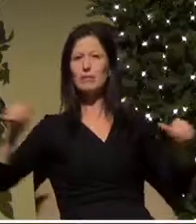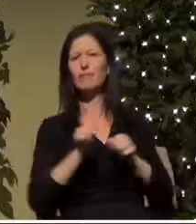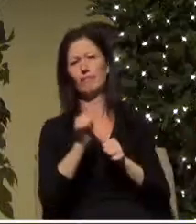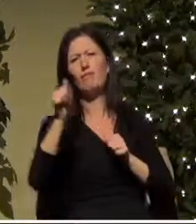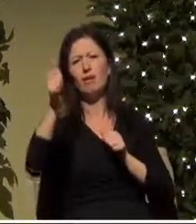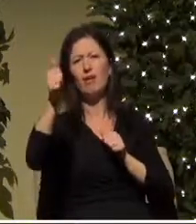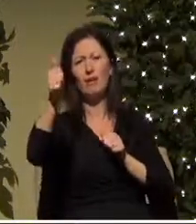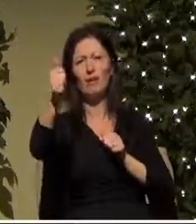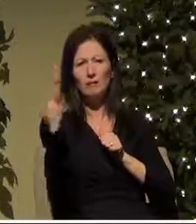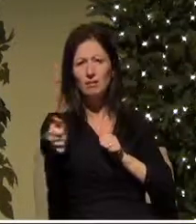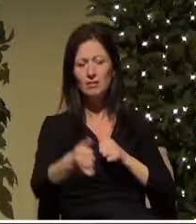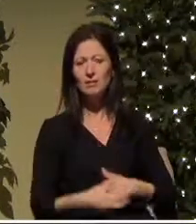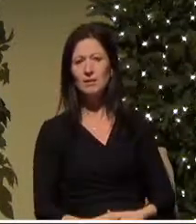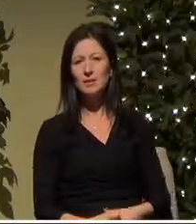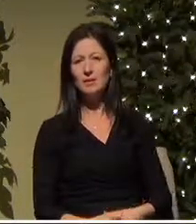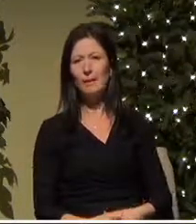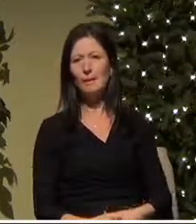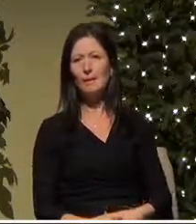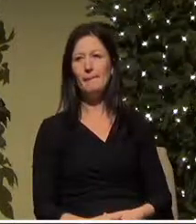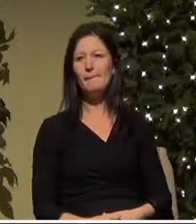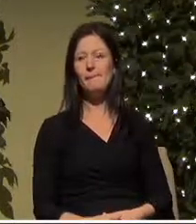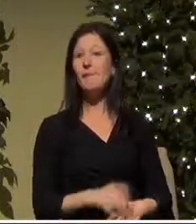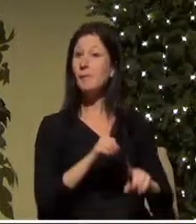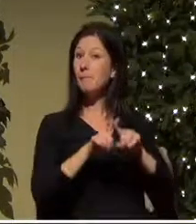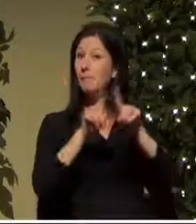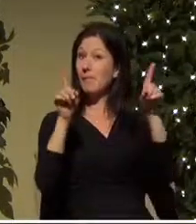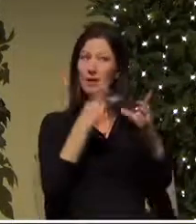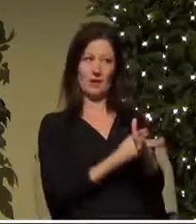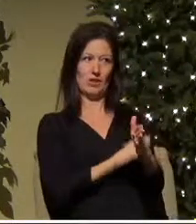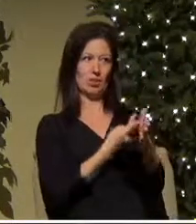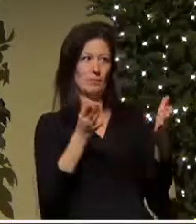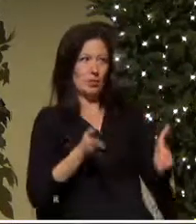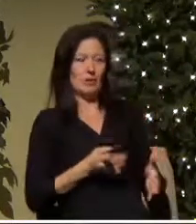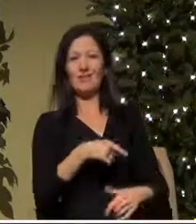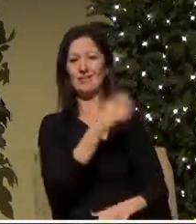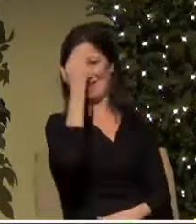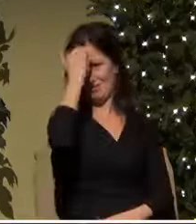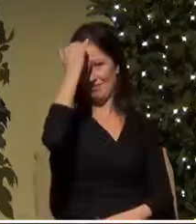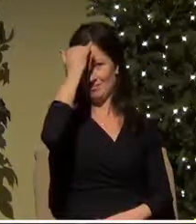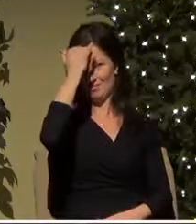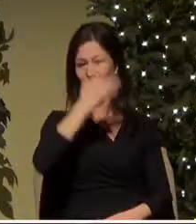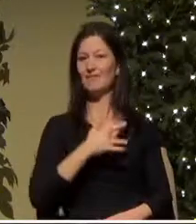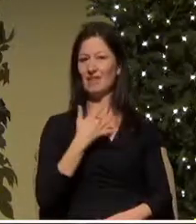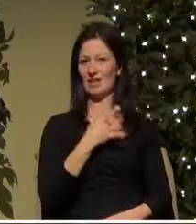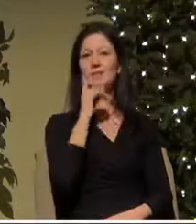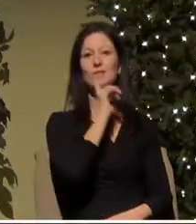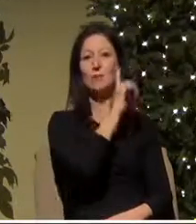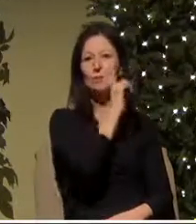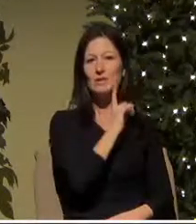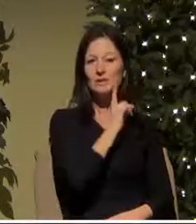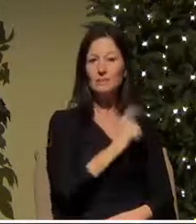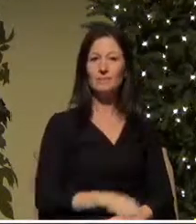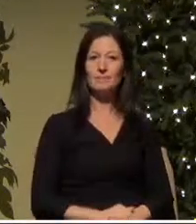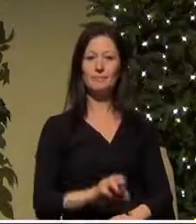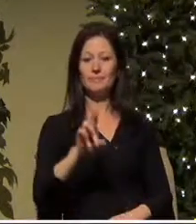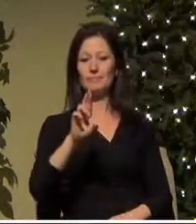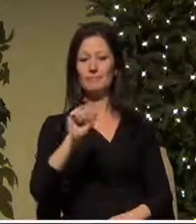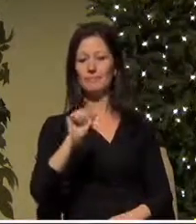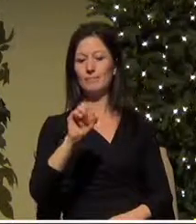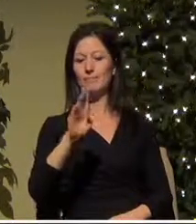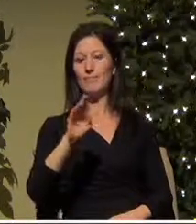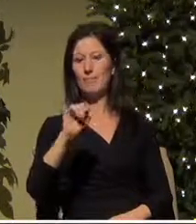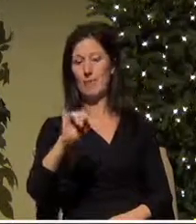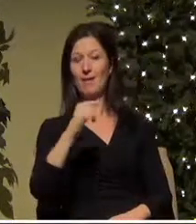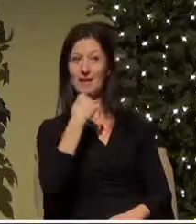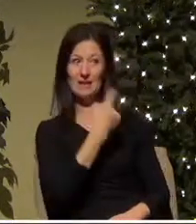distance from the place but these shepherds knew what it was like to be alone as well the rabbis of the Talmud tell us that the shepherds